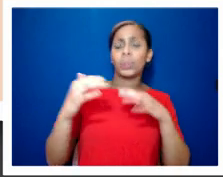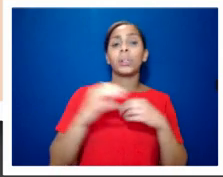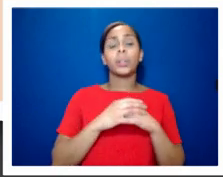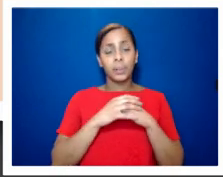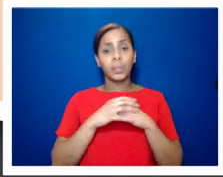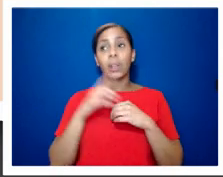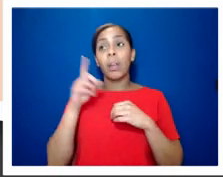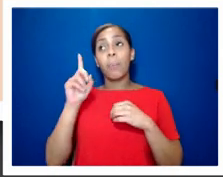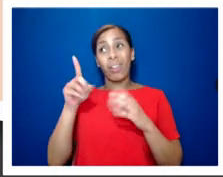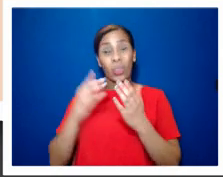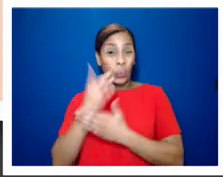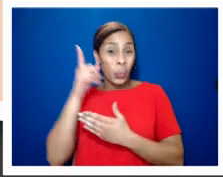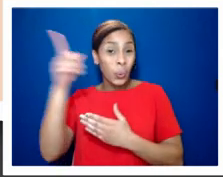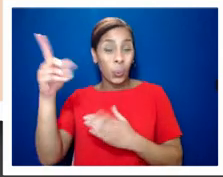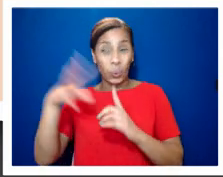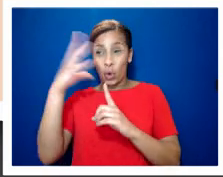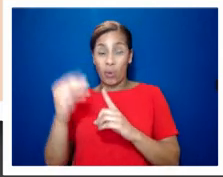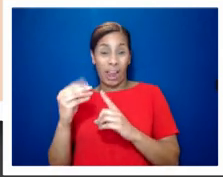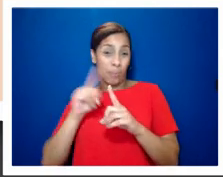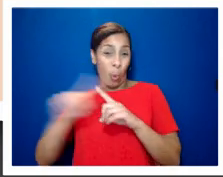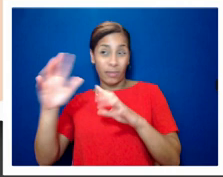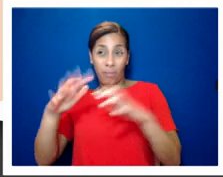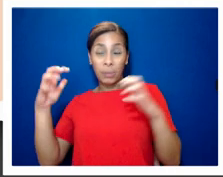the passage of the law was pretty much guaranteed unfortunately